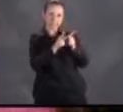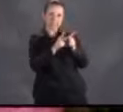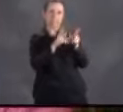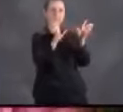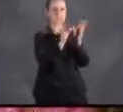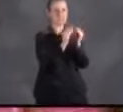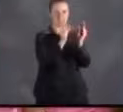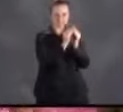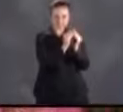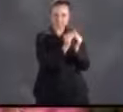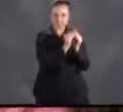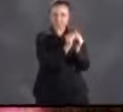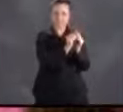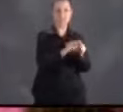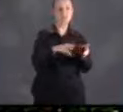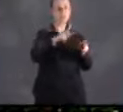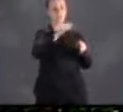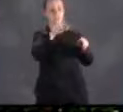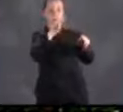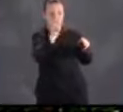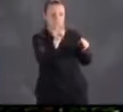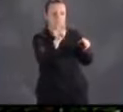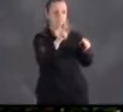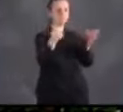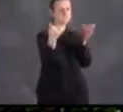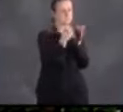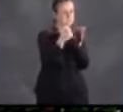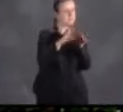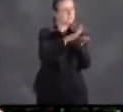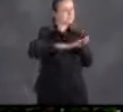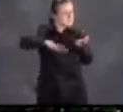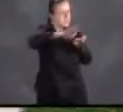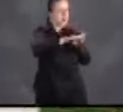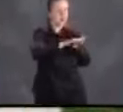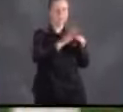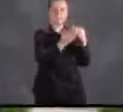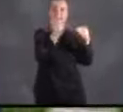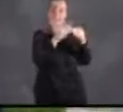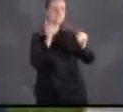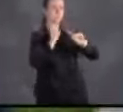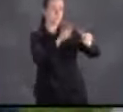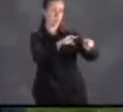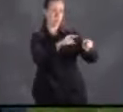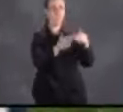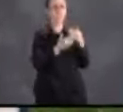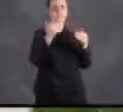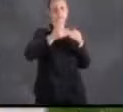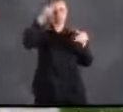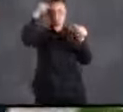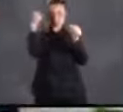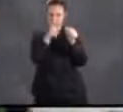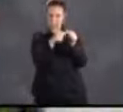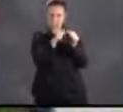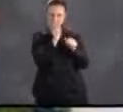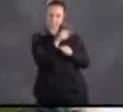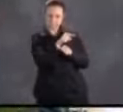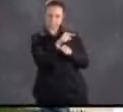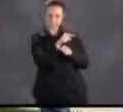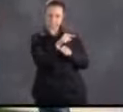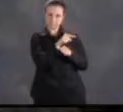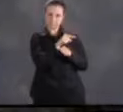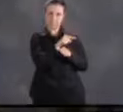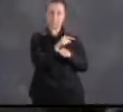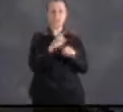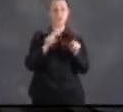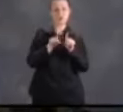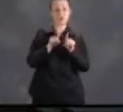your family will automatically gather. A park, a neighbor's yard, anywhere that is easy to get to and easy to remember.